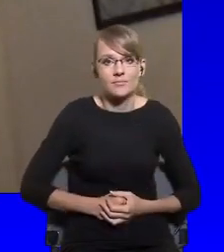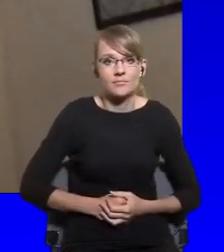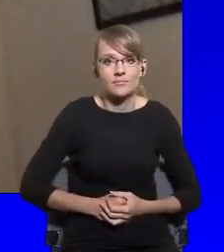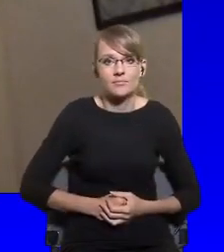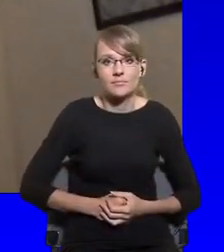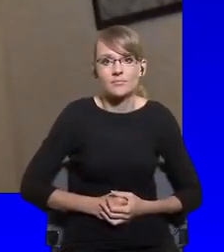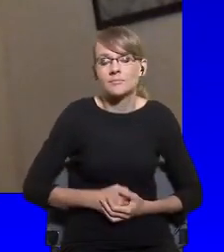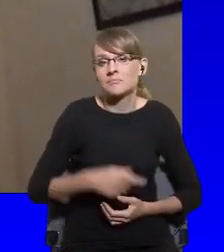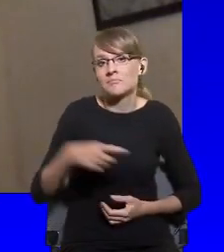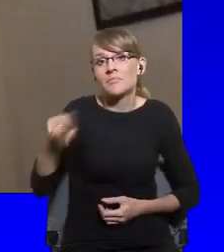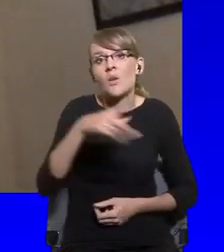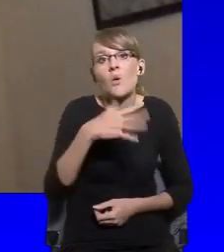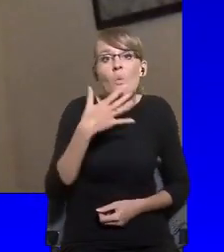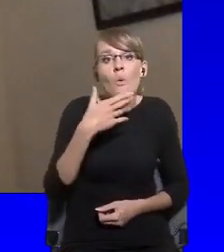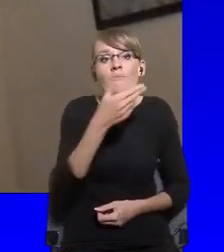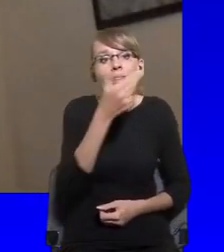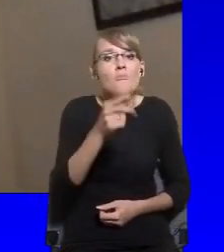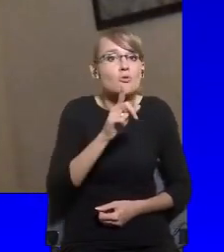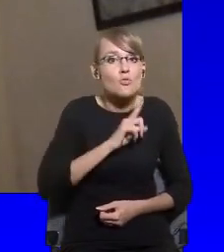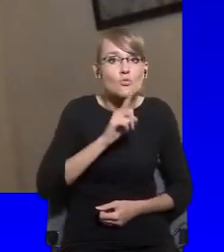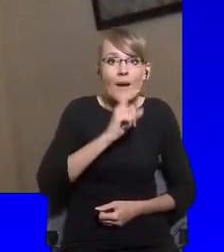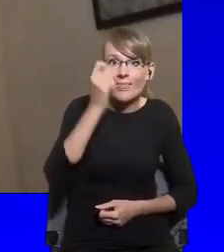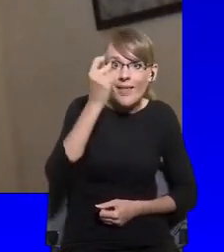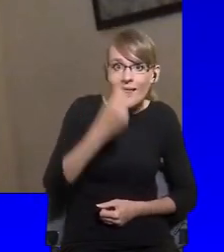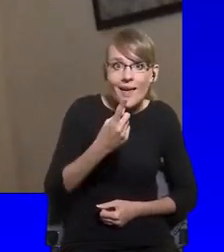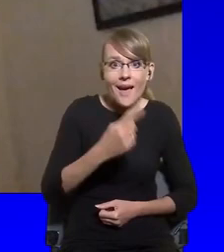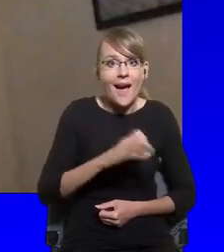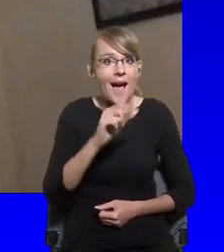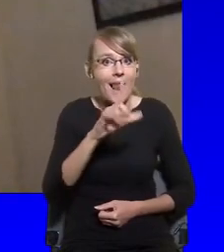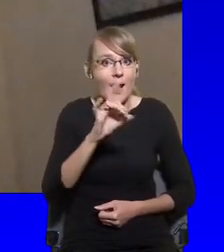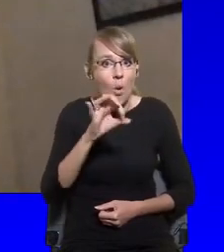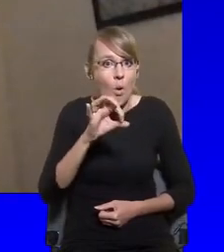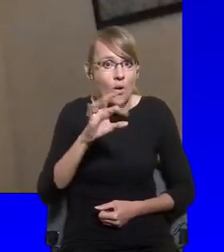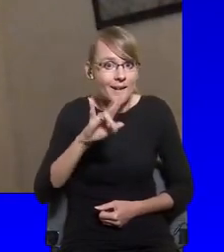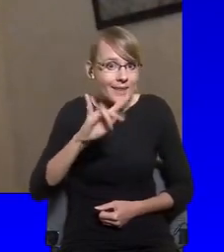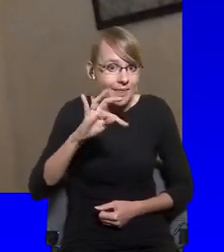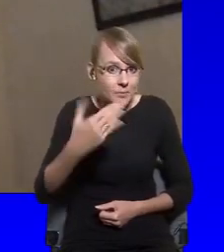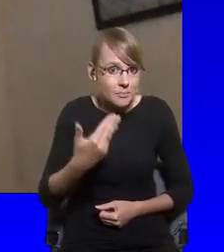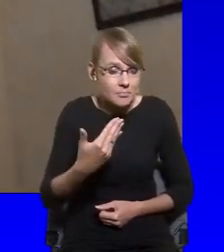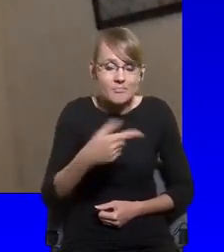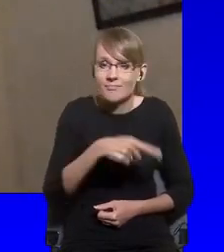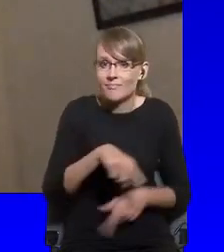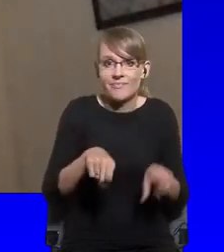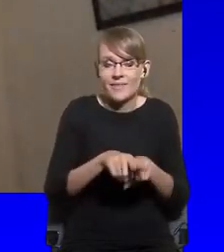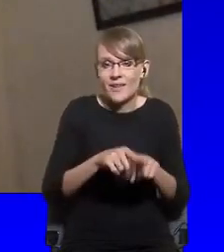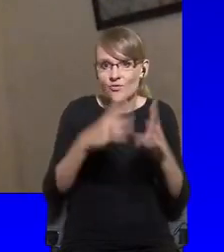to do things, which has also been, I think, an important democratic moment in a lot of our societies.